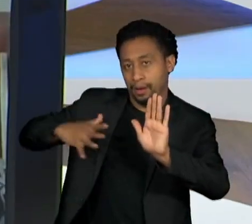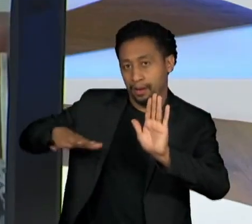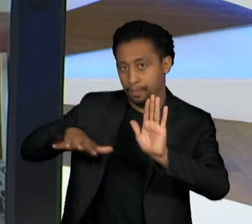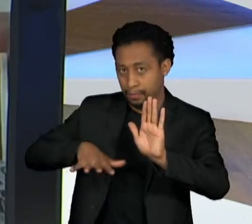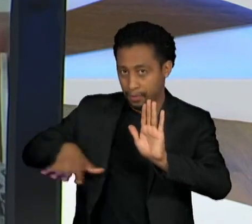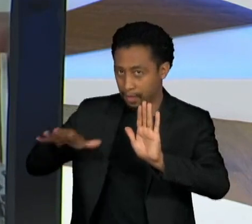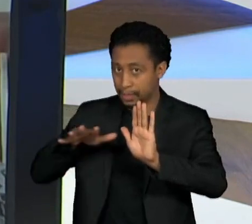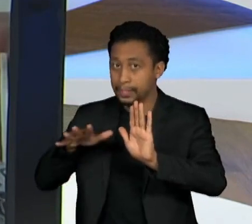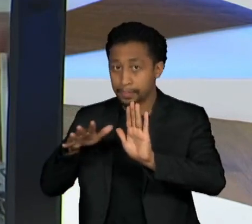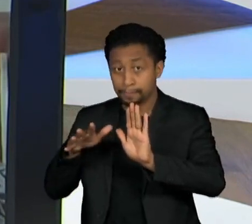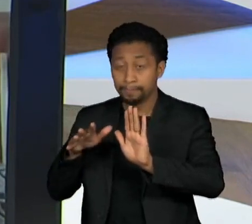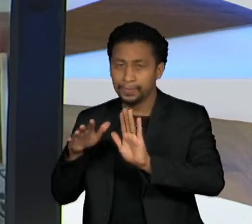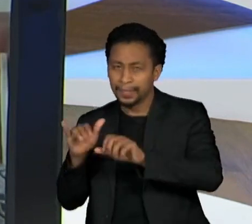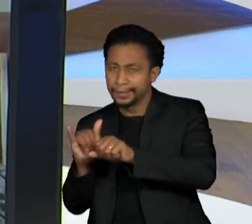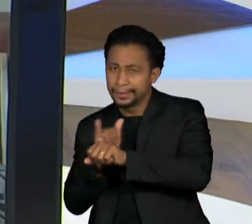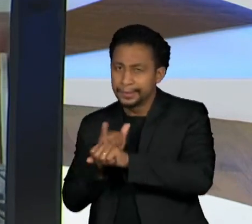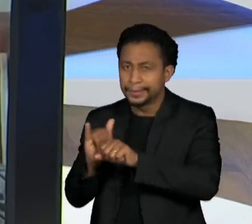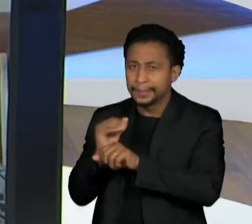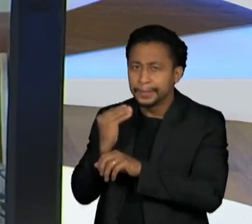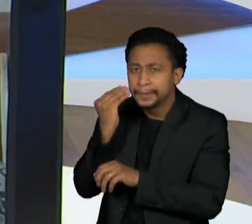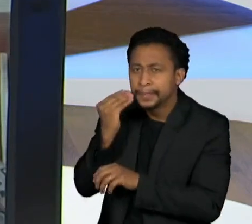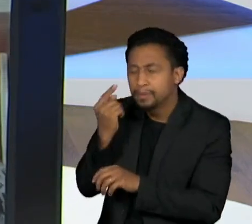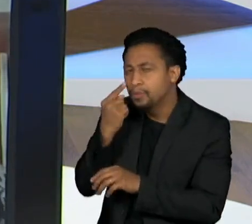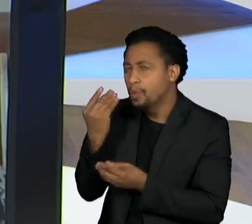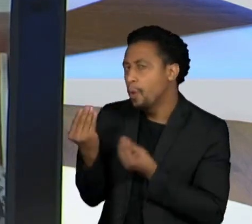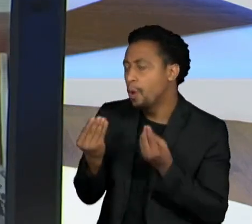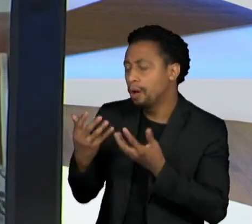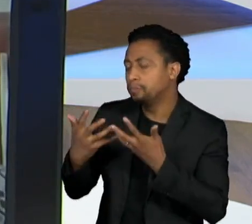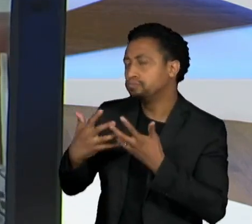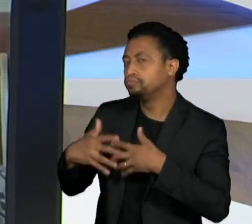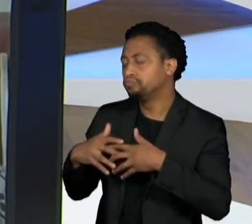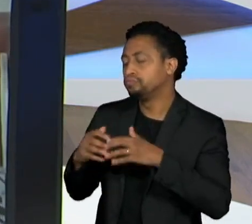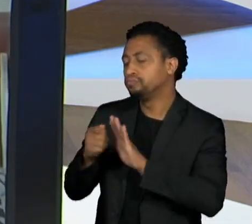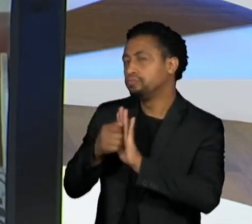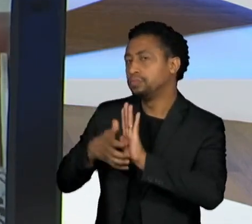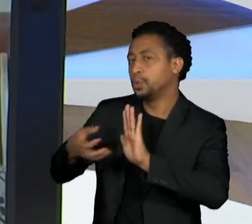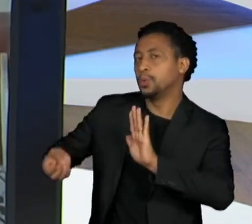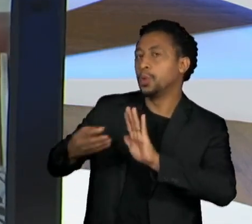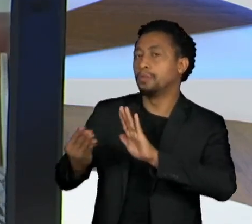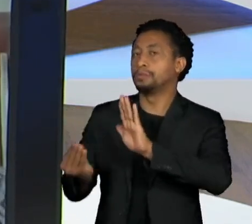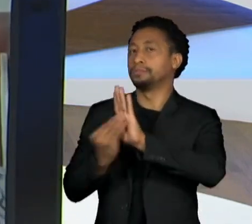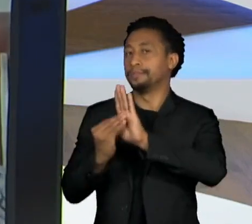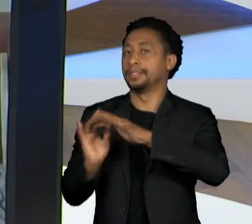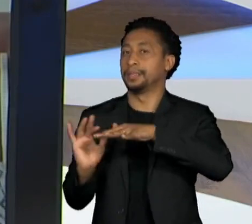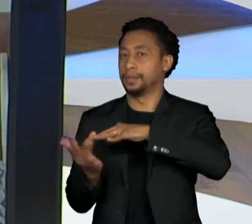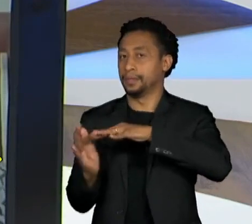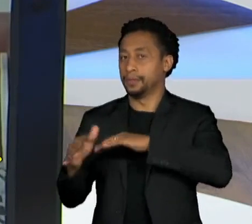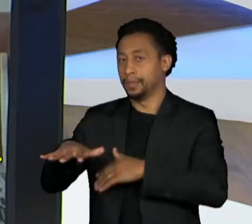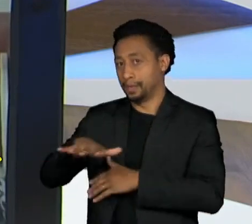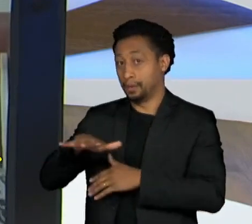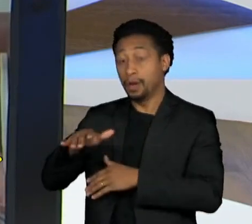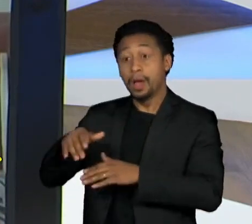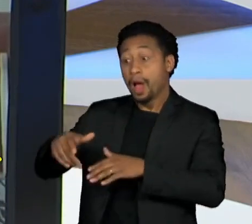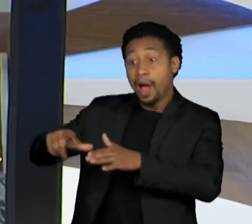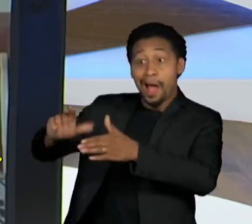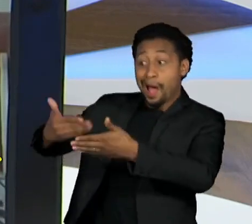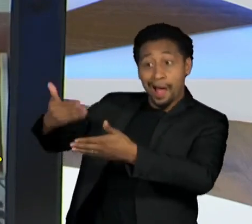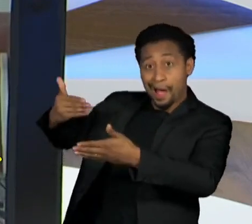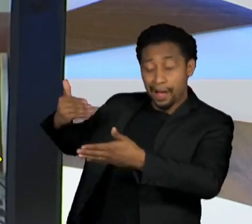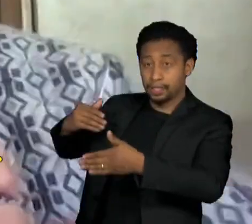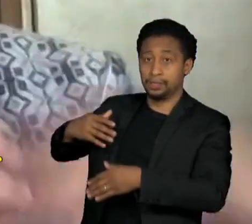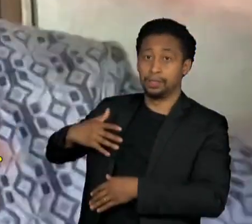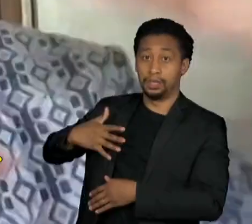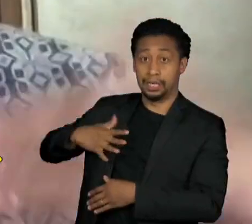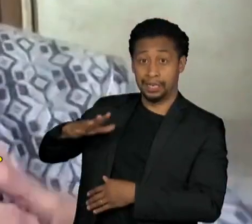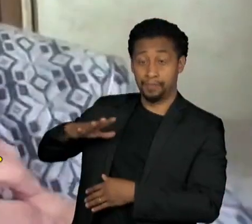seeded this first on social media before coming out and annexing Crimea. So Russia annexed